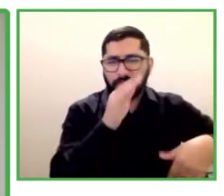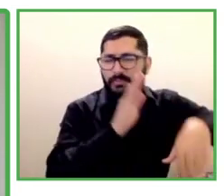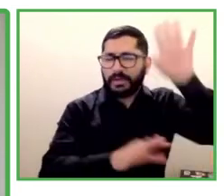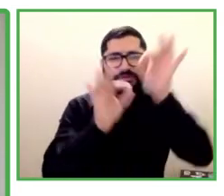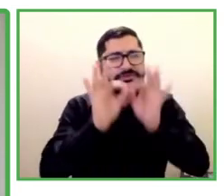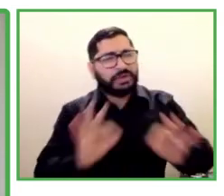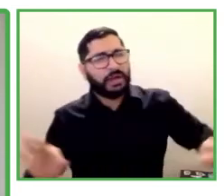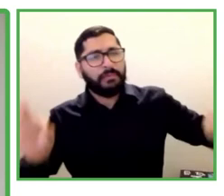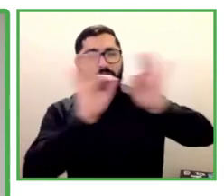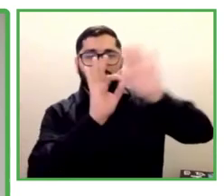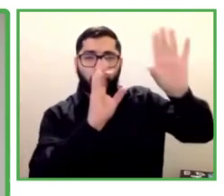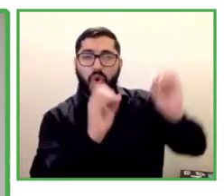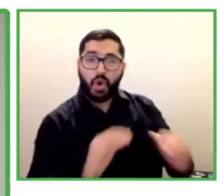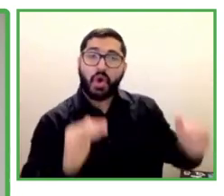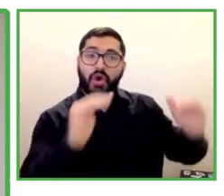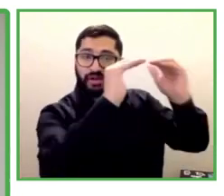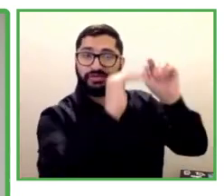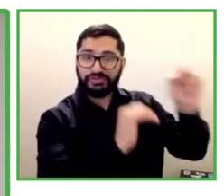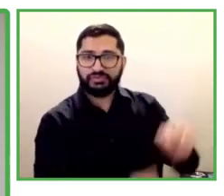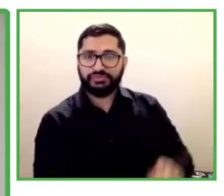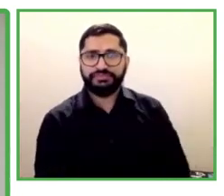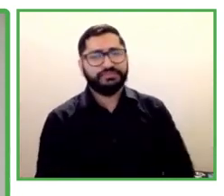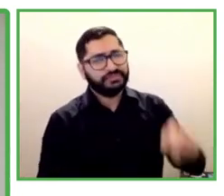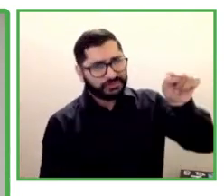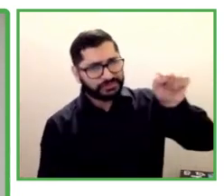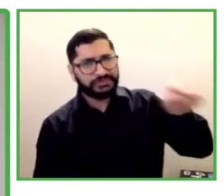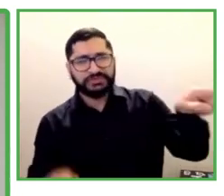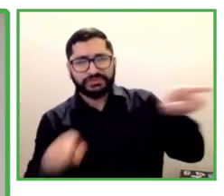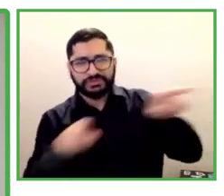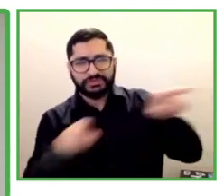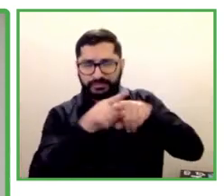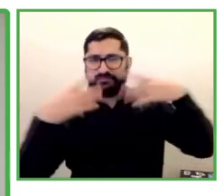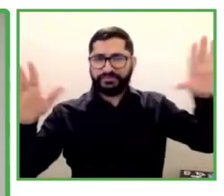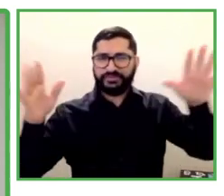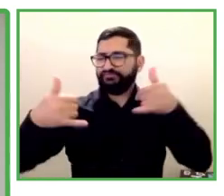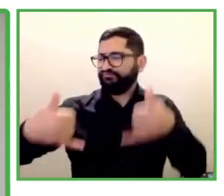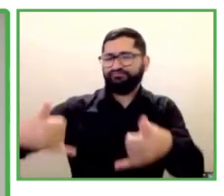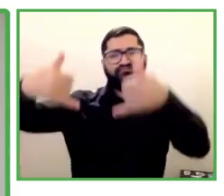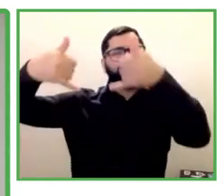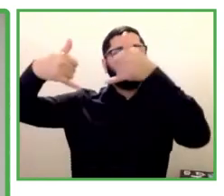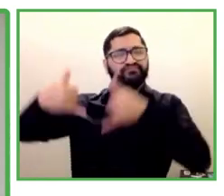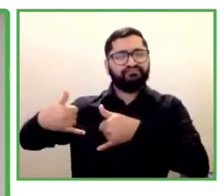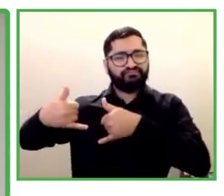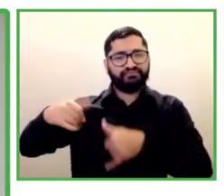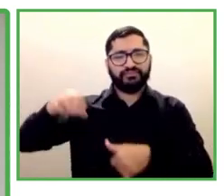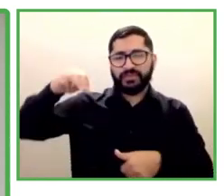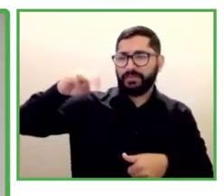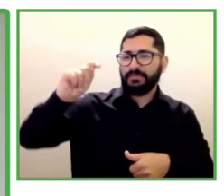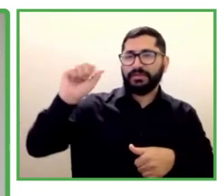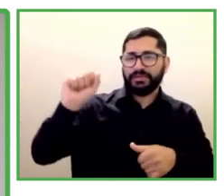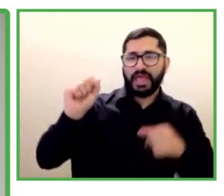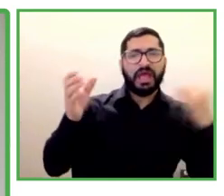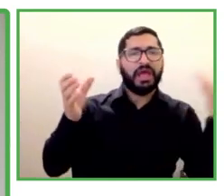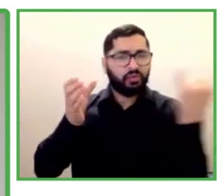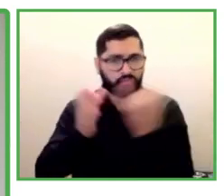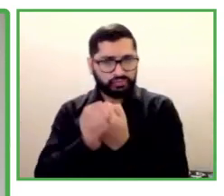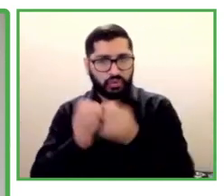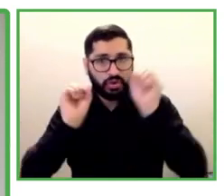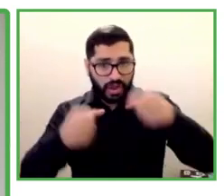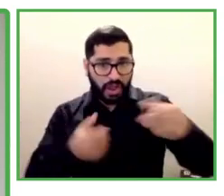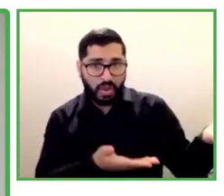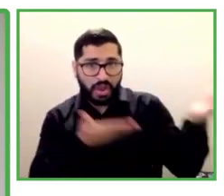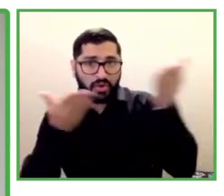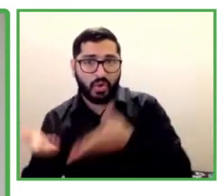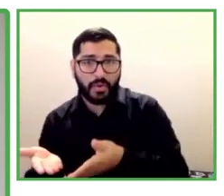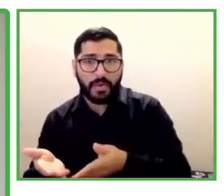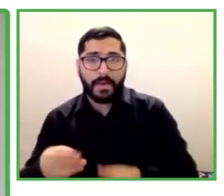prestigious inclusion innovation challenge. Dear Mira, we look forward to learning more on your work and how